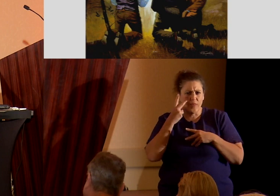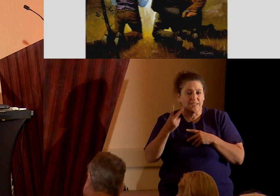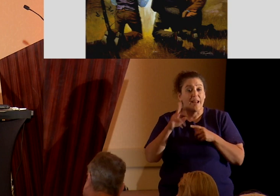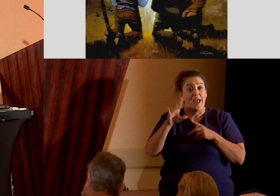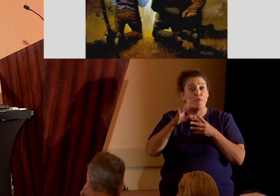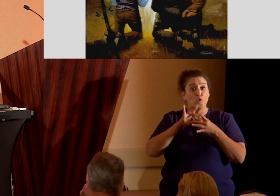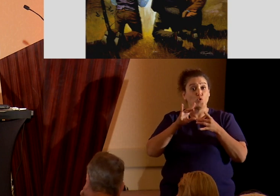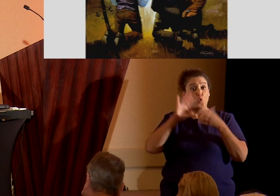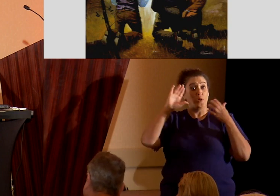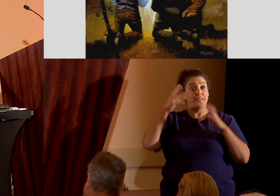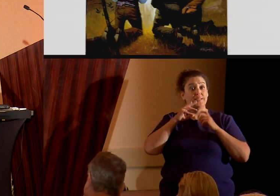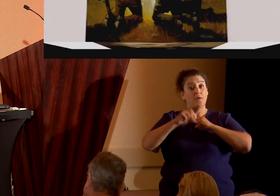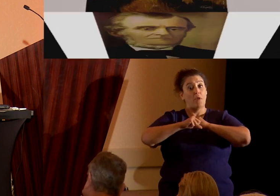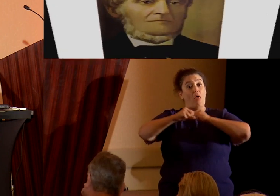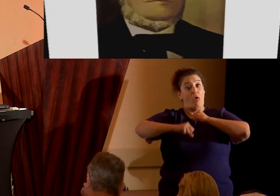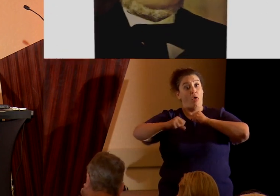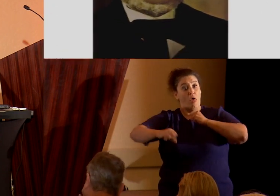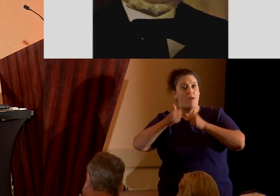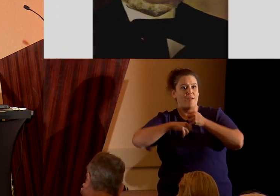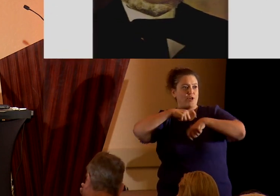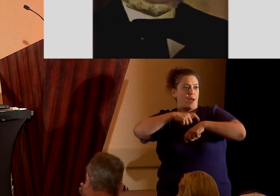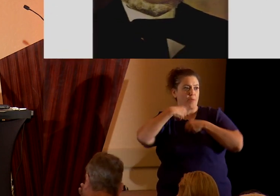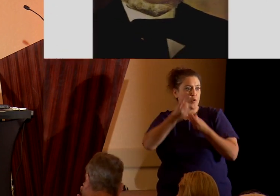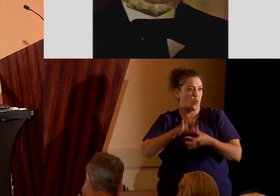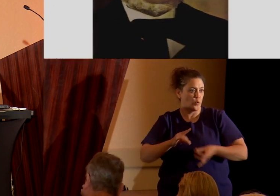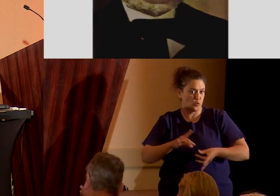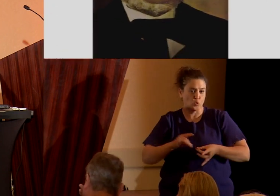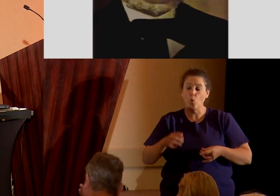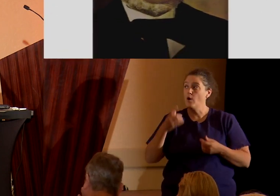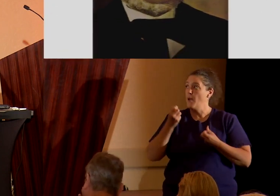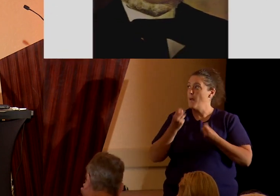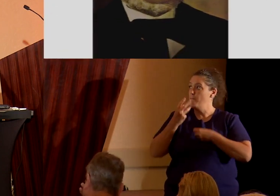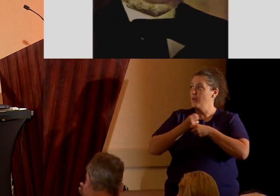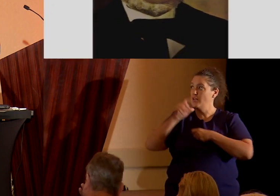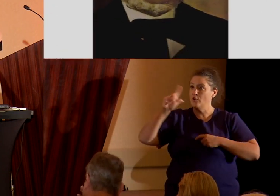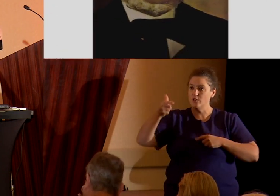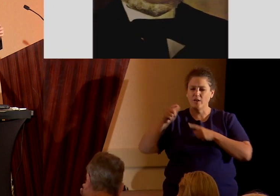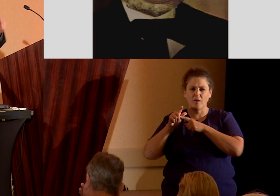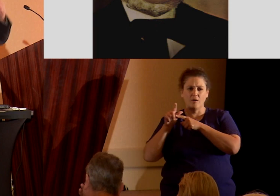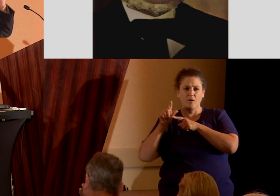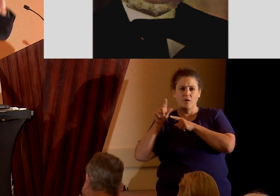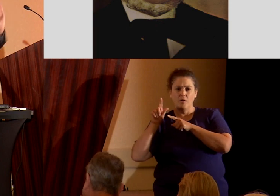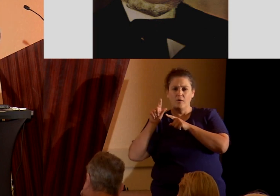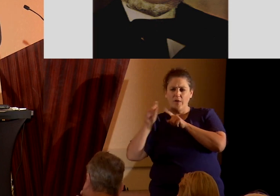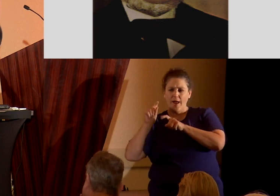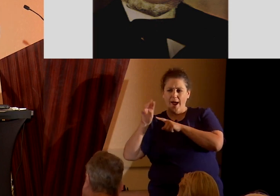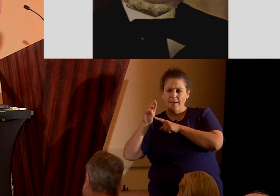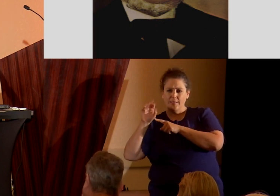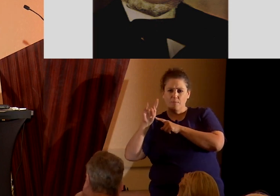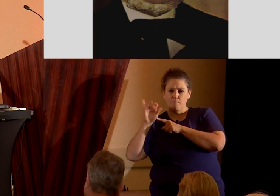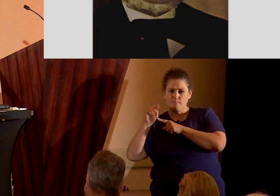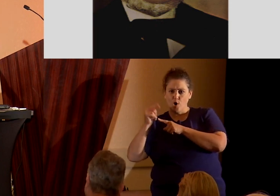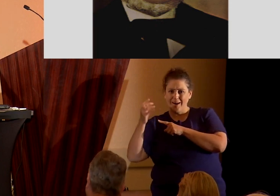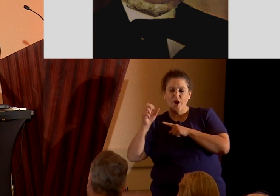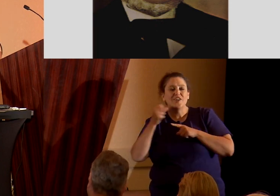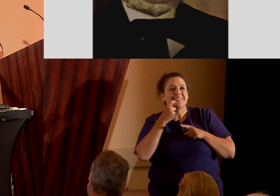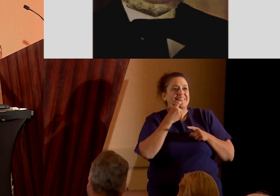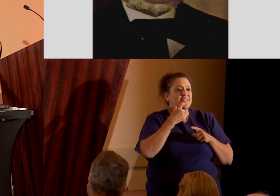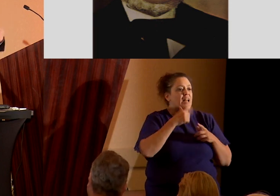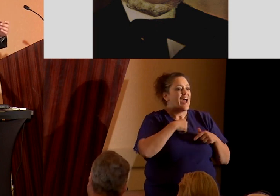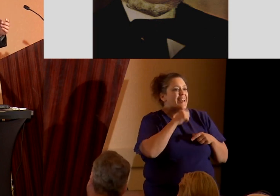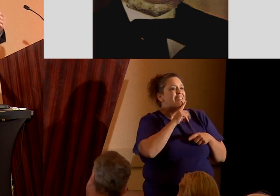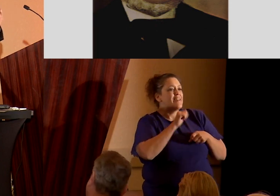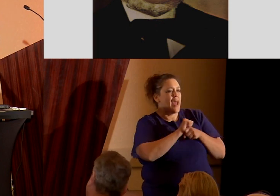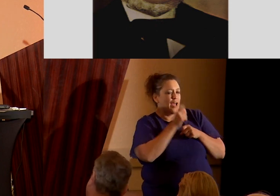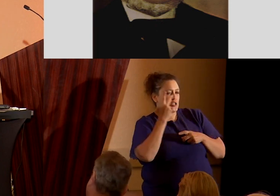they told it. And when questioned years later, Martin Harris confessed, well, he didn't actually see, see, see the plates. He